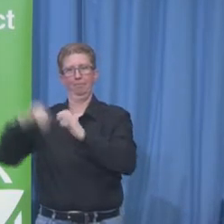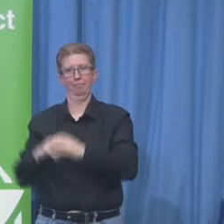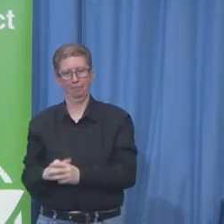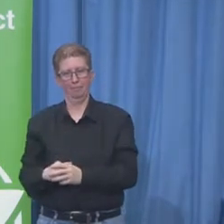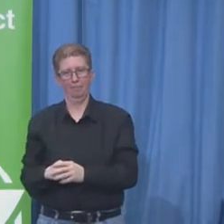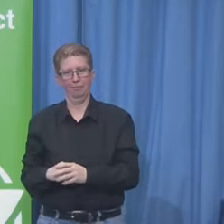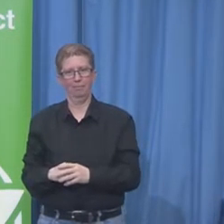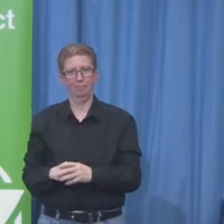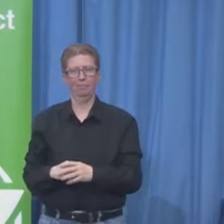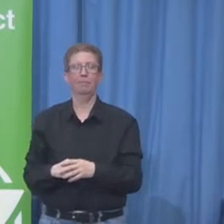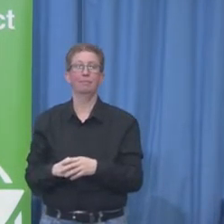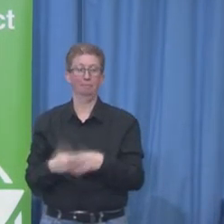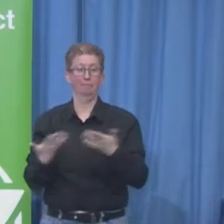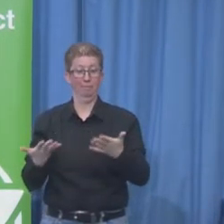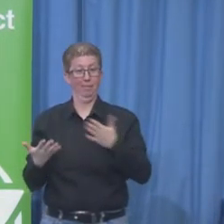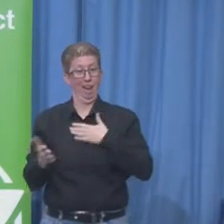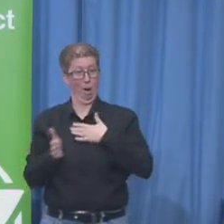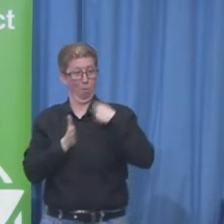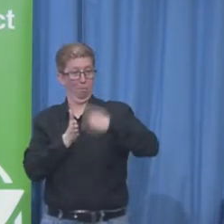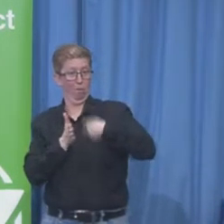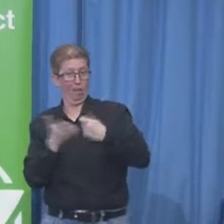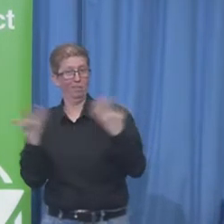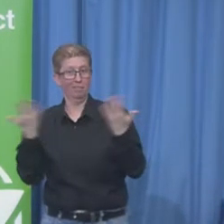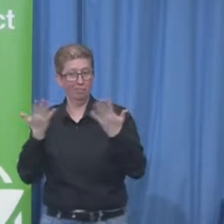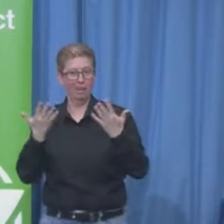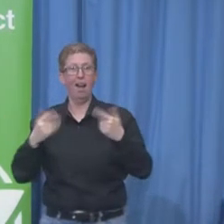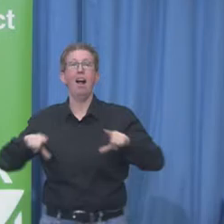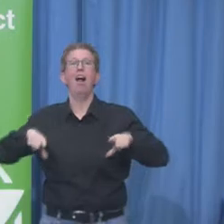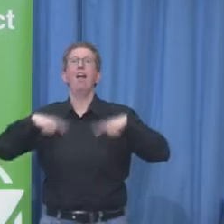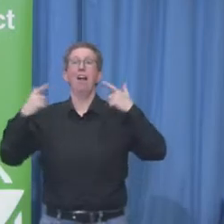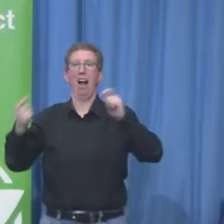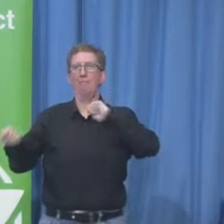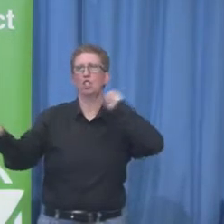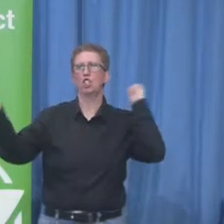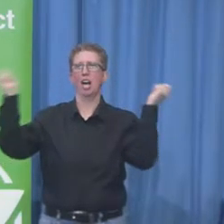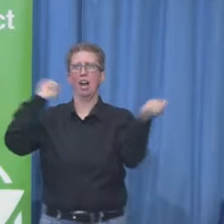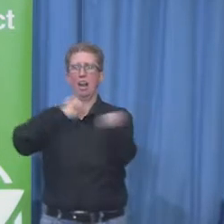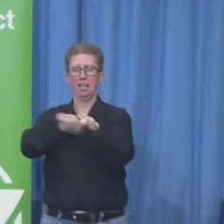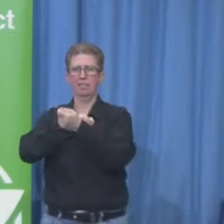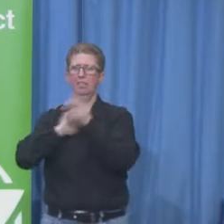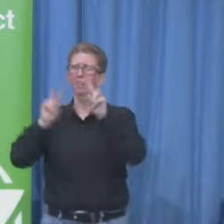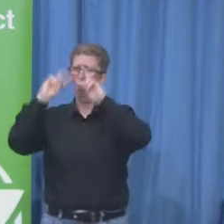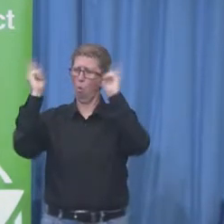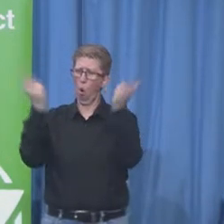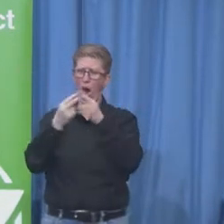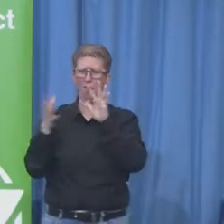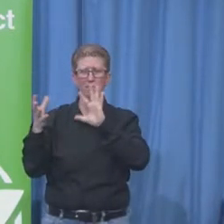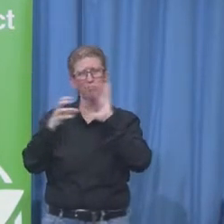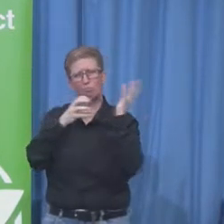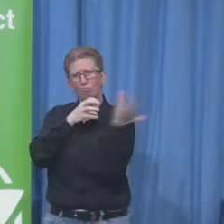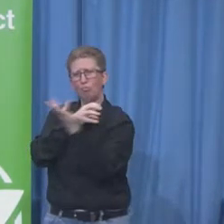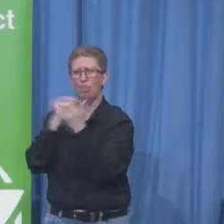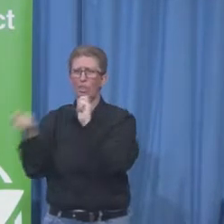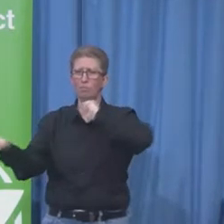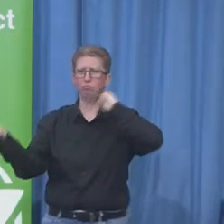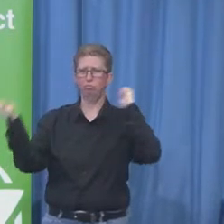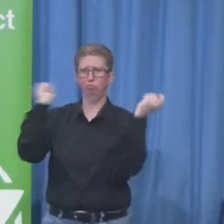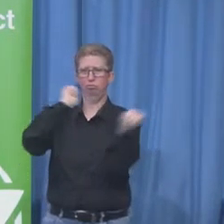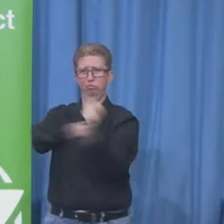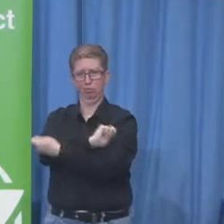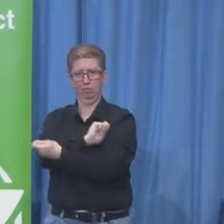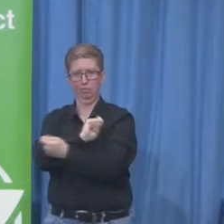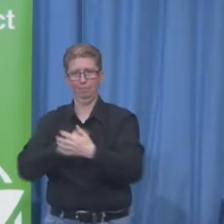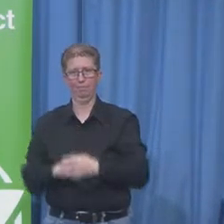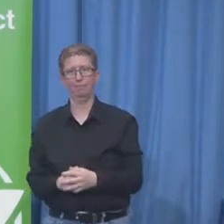stats, but they represent the same story all over the world. Did you know that in the United States, while it's 13% of the population, only